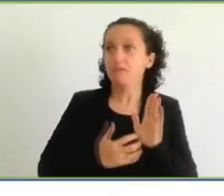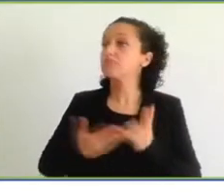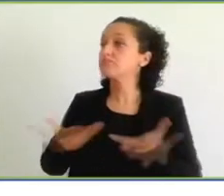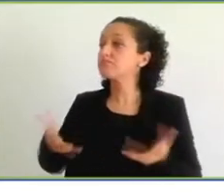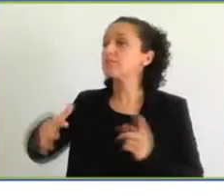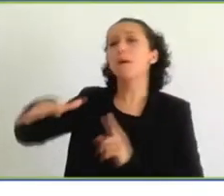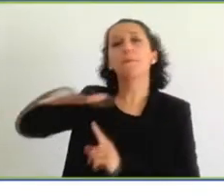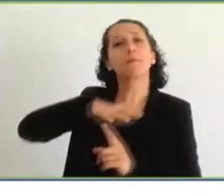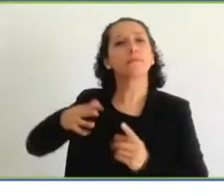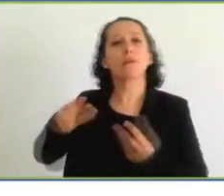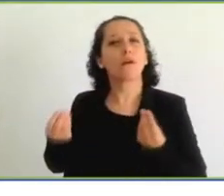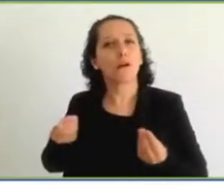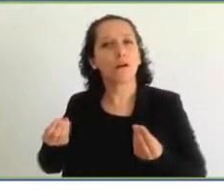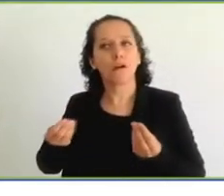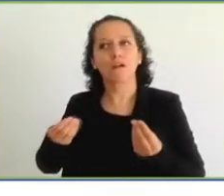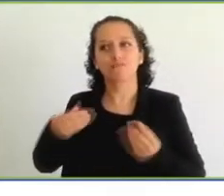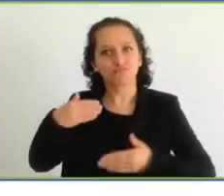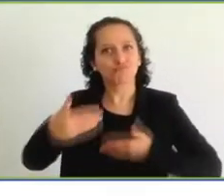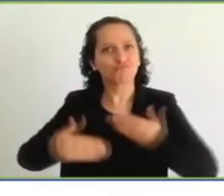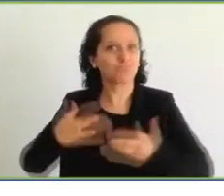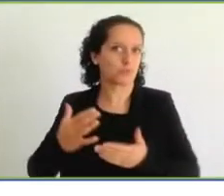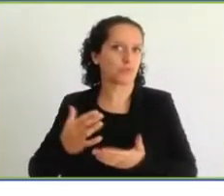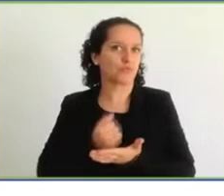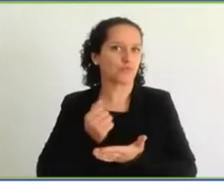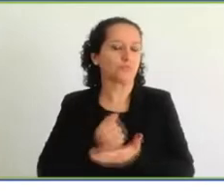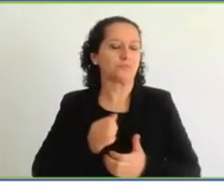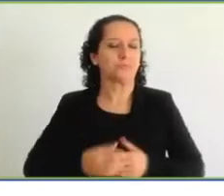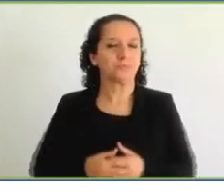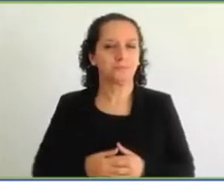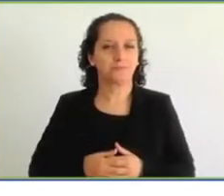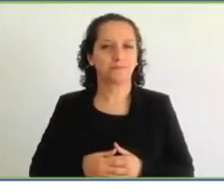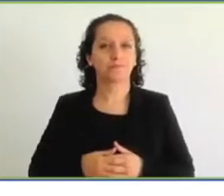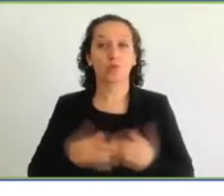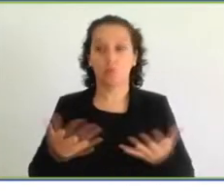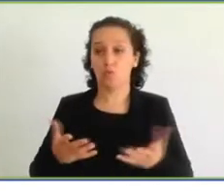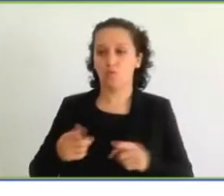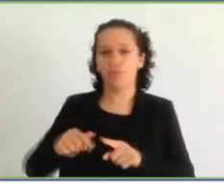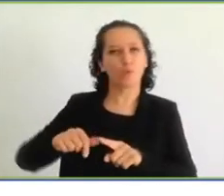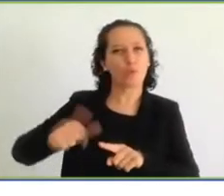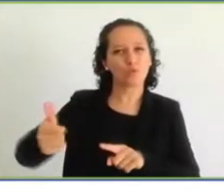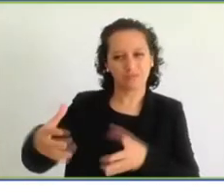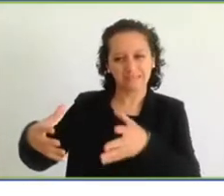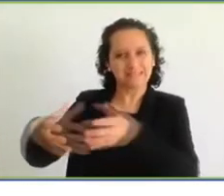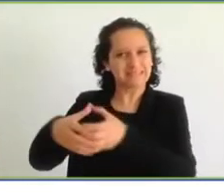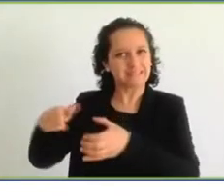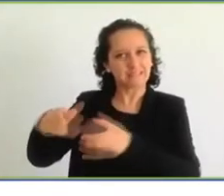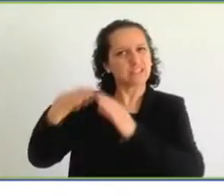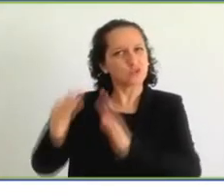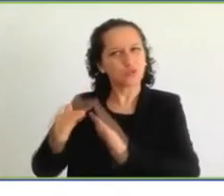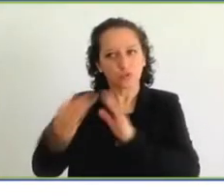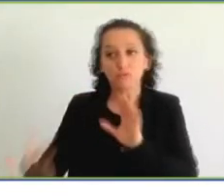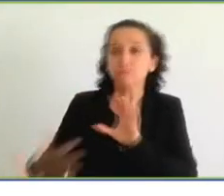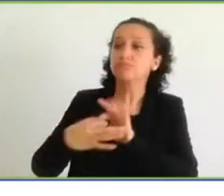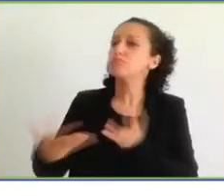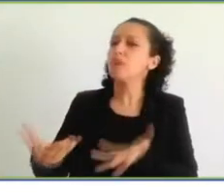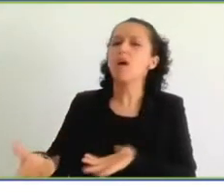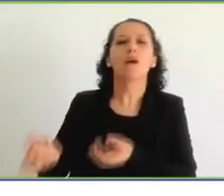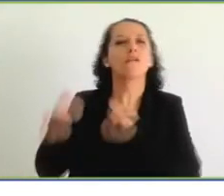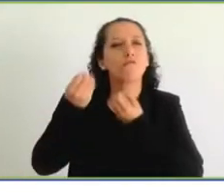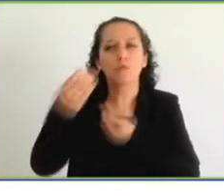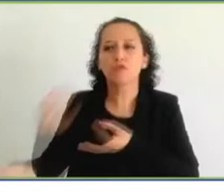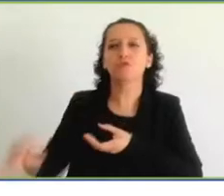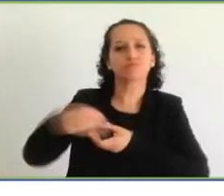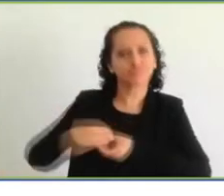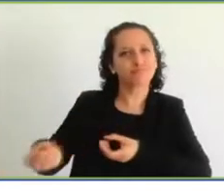to feed into that information. You would recall last year, and the years before, we had a very robust and successful public